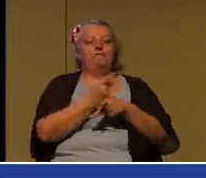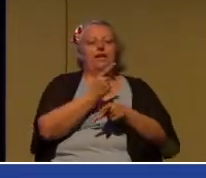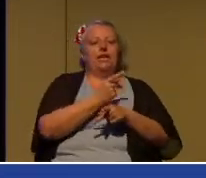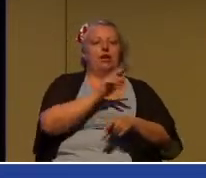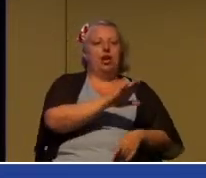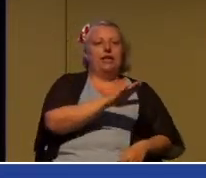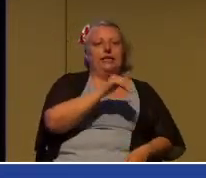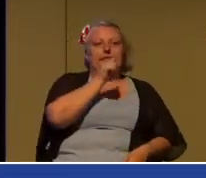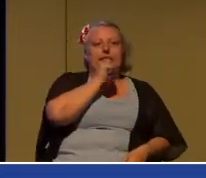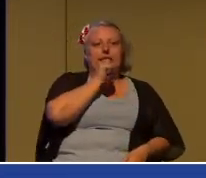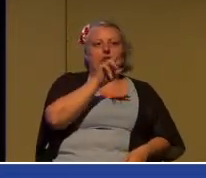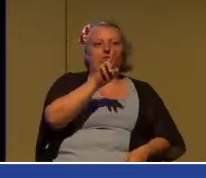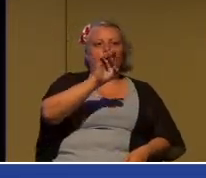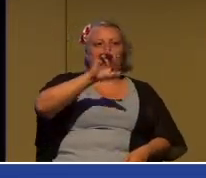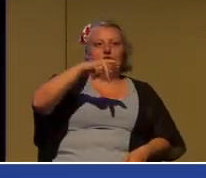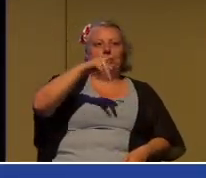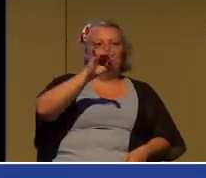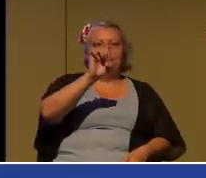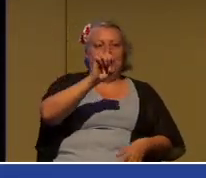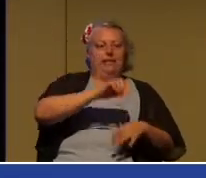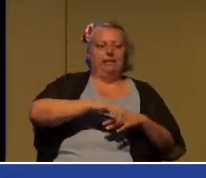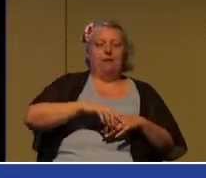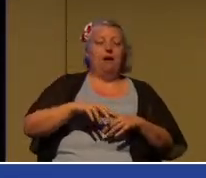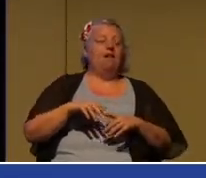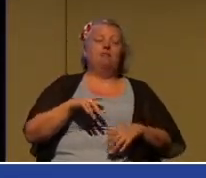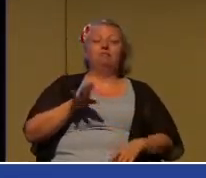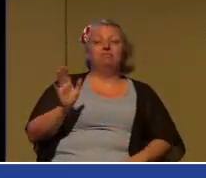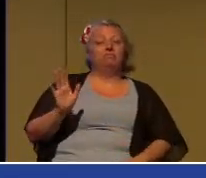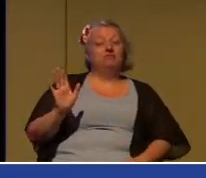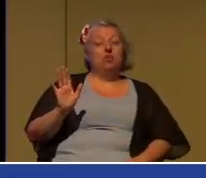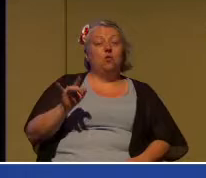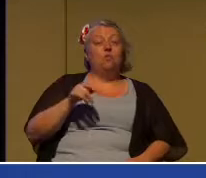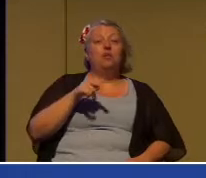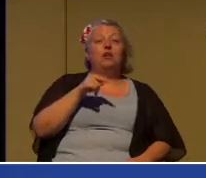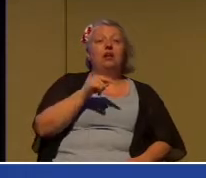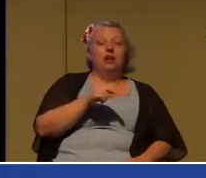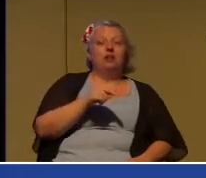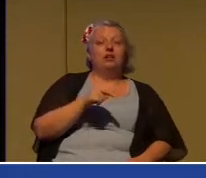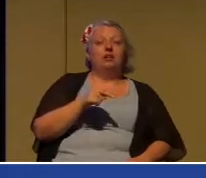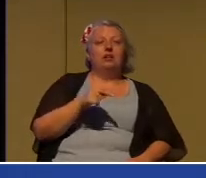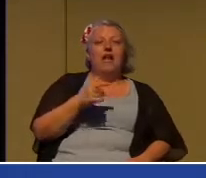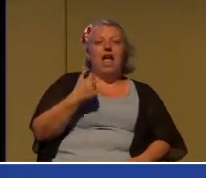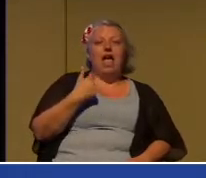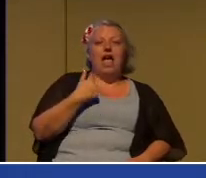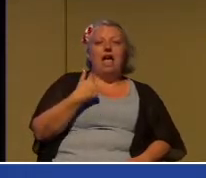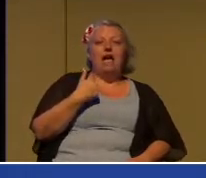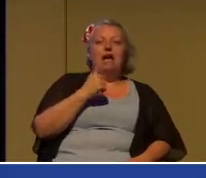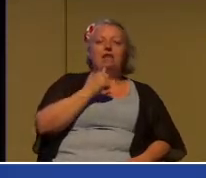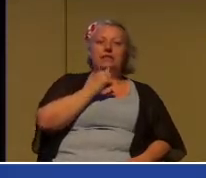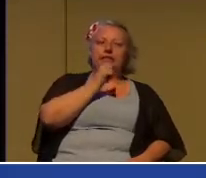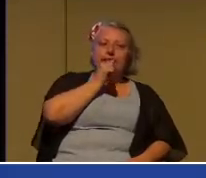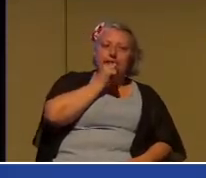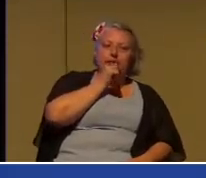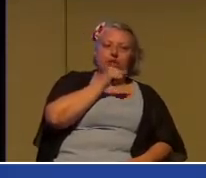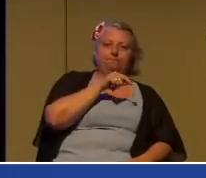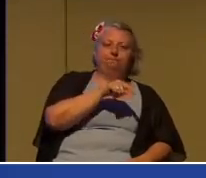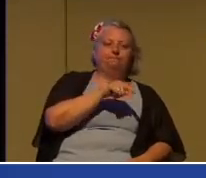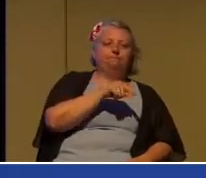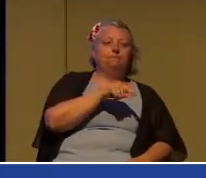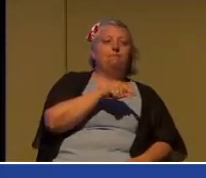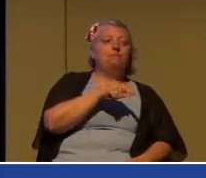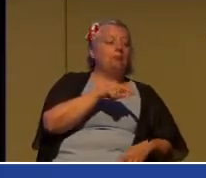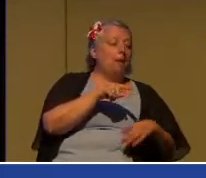And out of that then came what is now known as the KFC chain of restaurants worldwide,